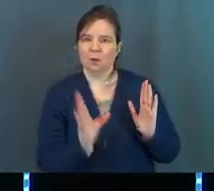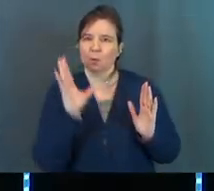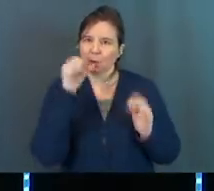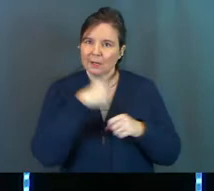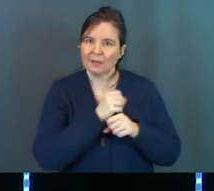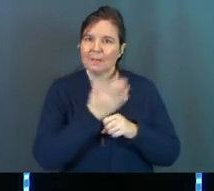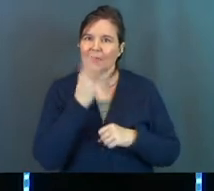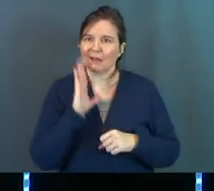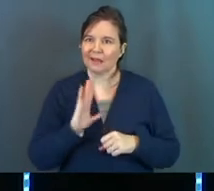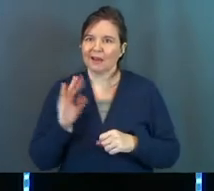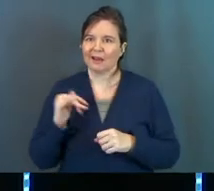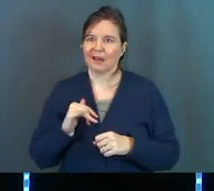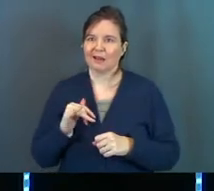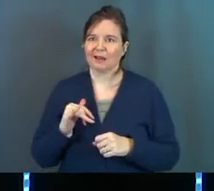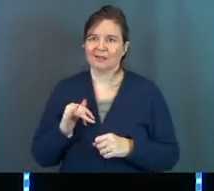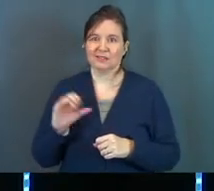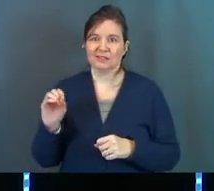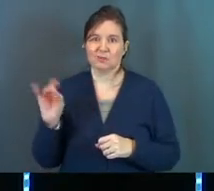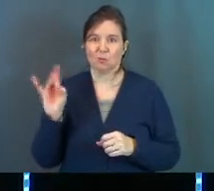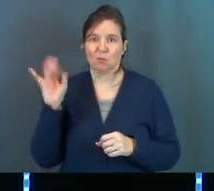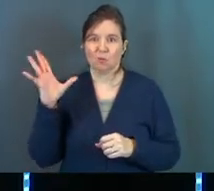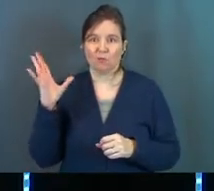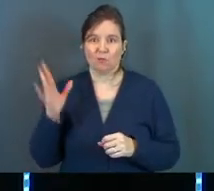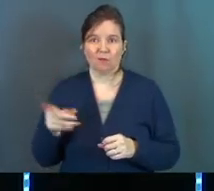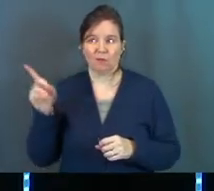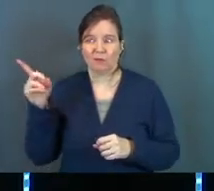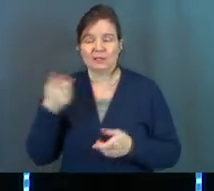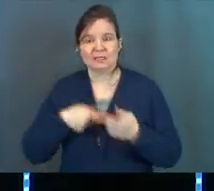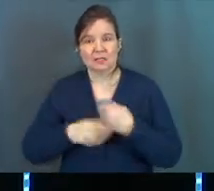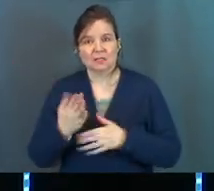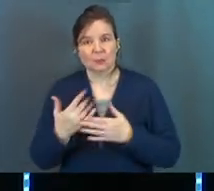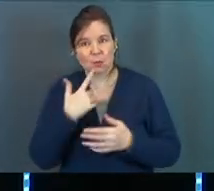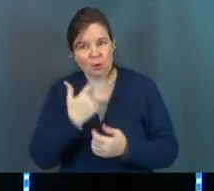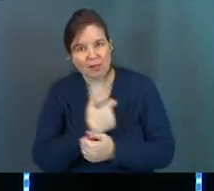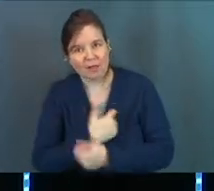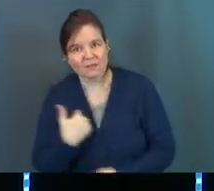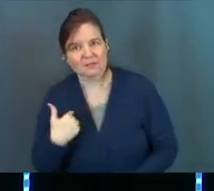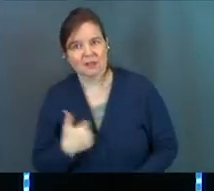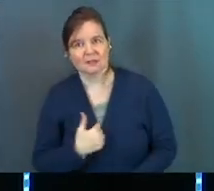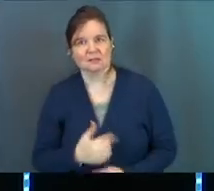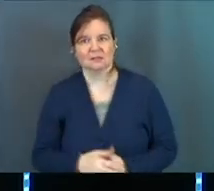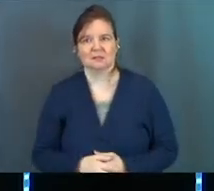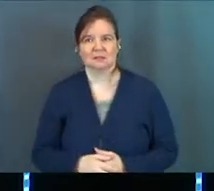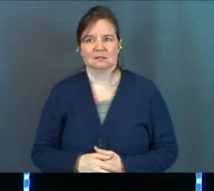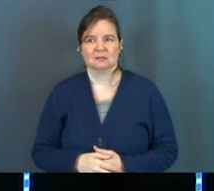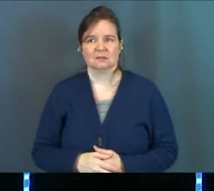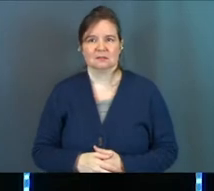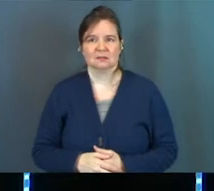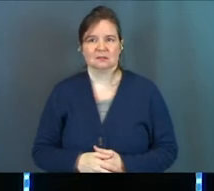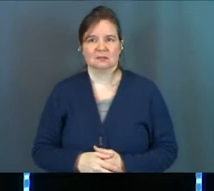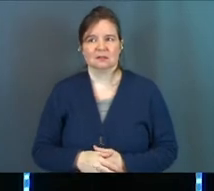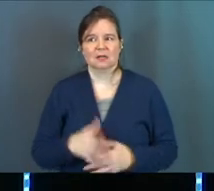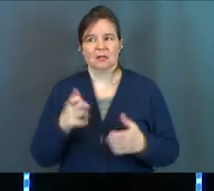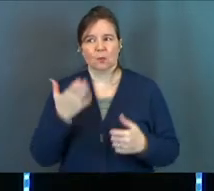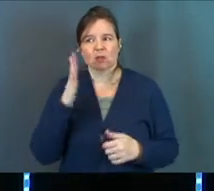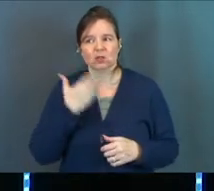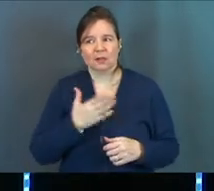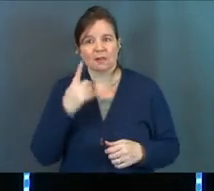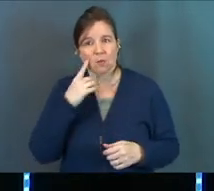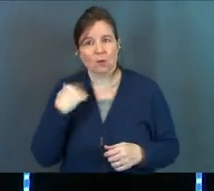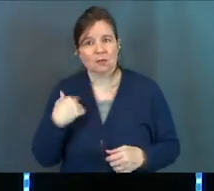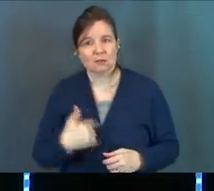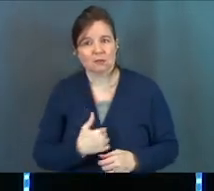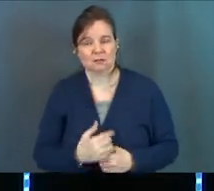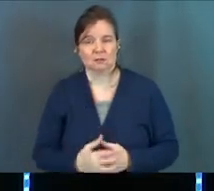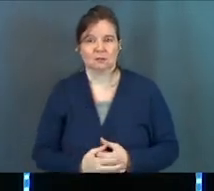we make God kind of this ogre instead of somebody who loves us. And he just wants good things for us.